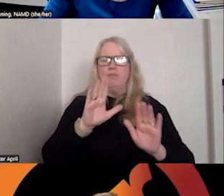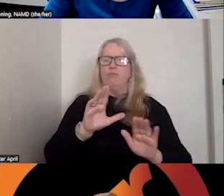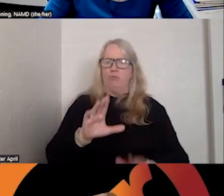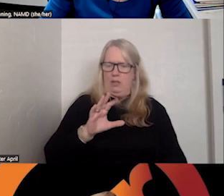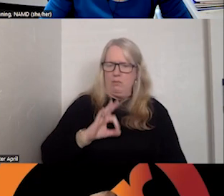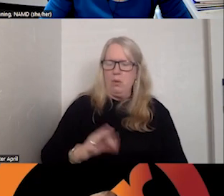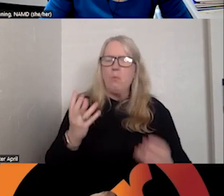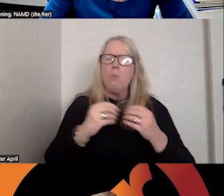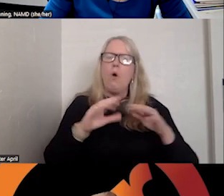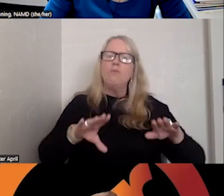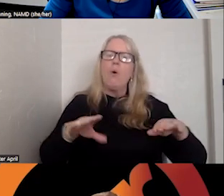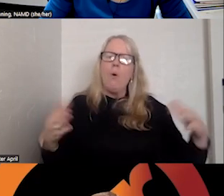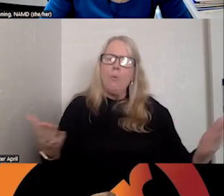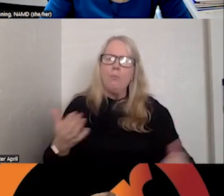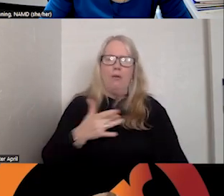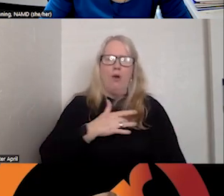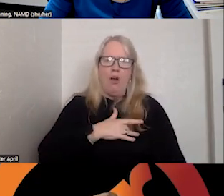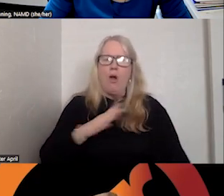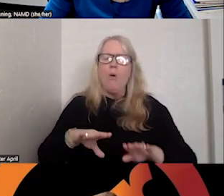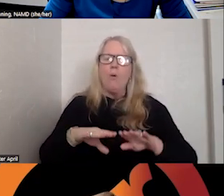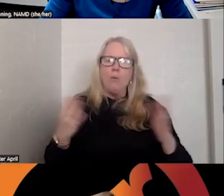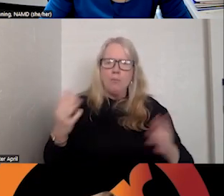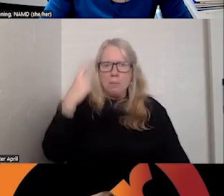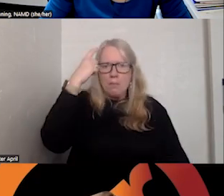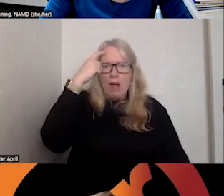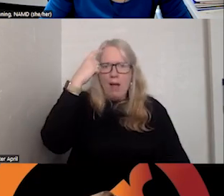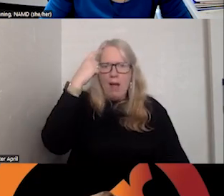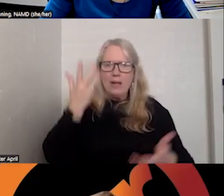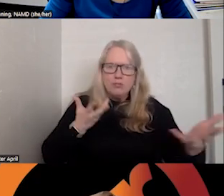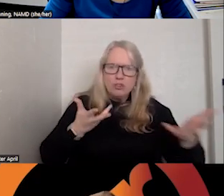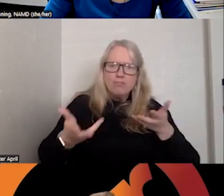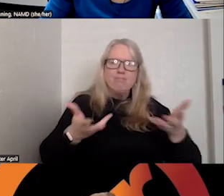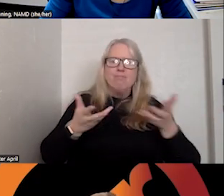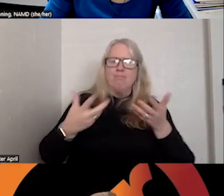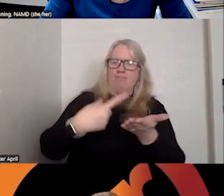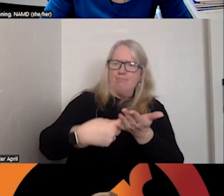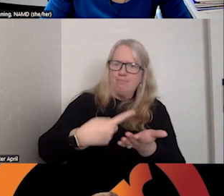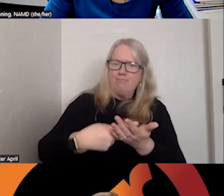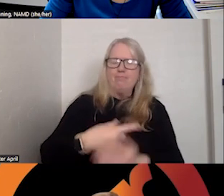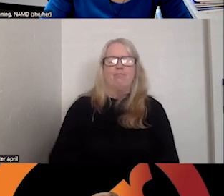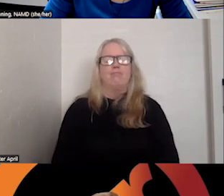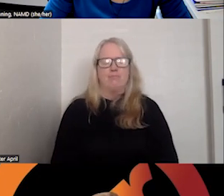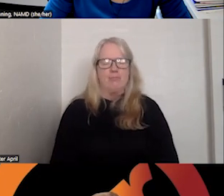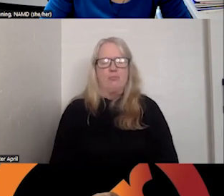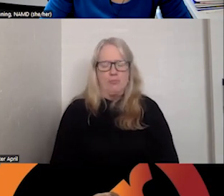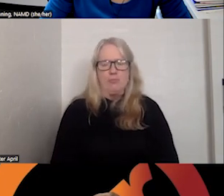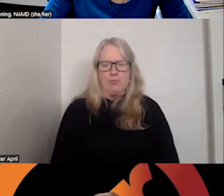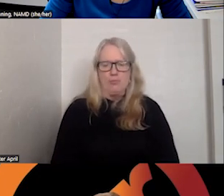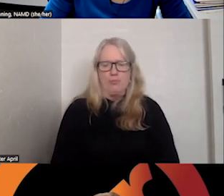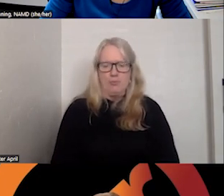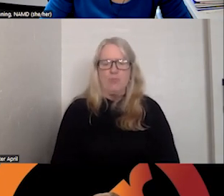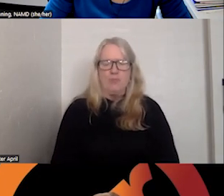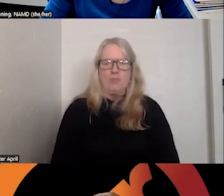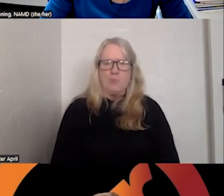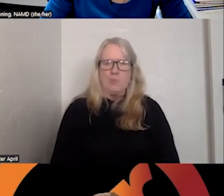open the hearts and the minds of the wider community. And I think the the other thing